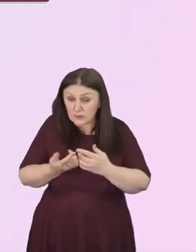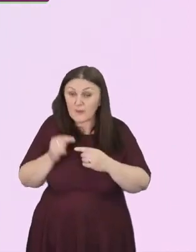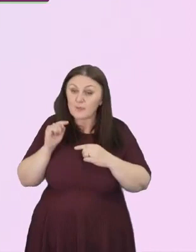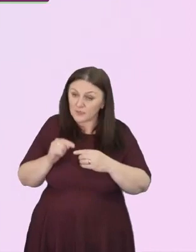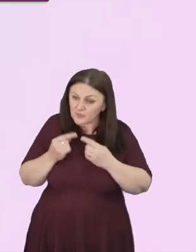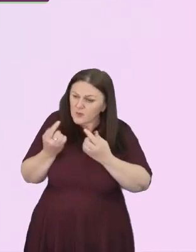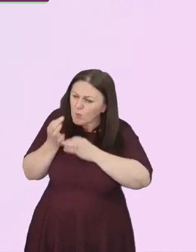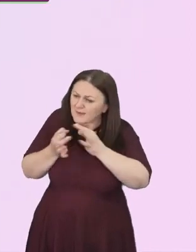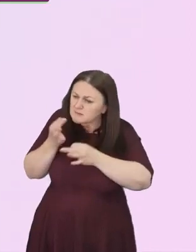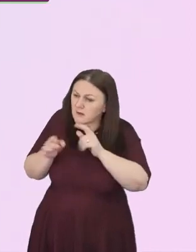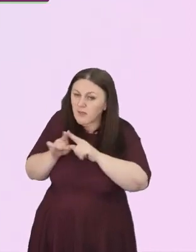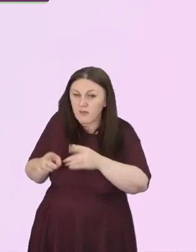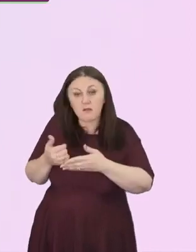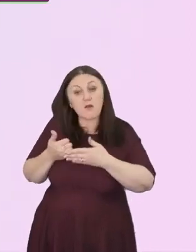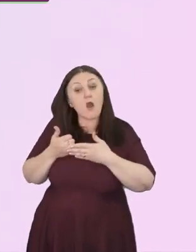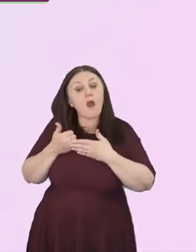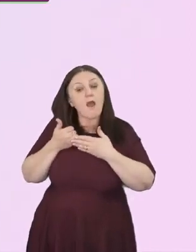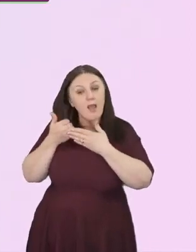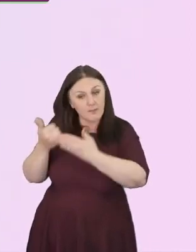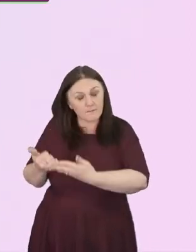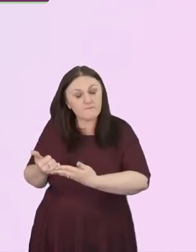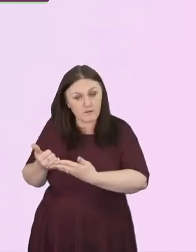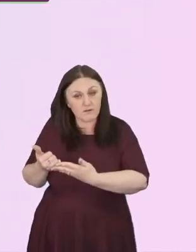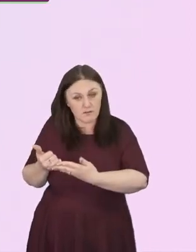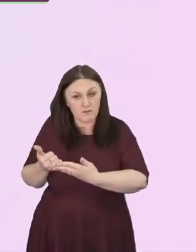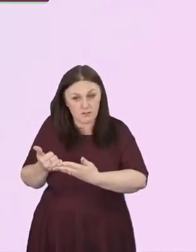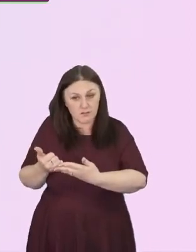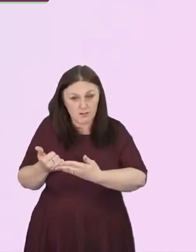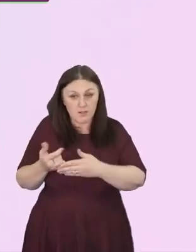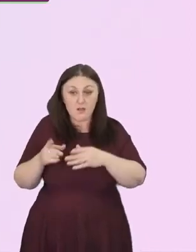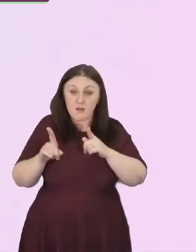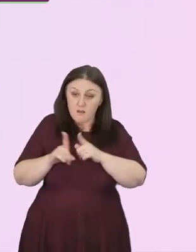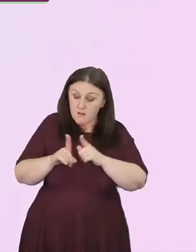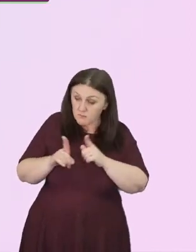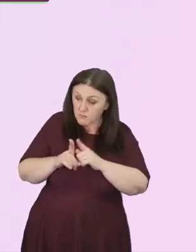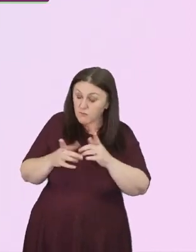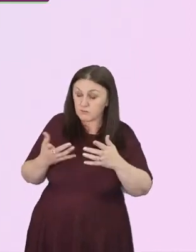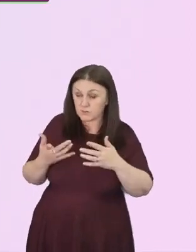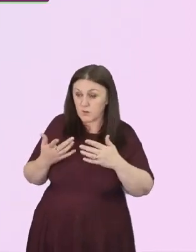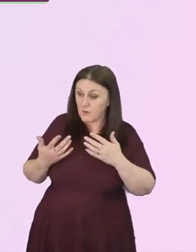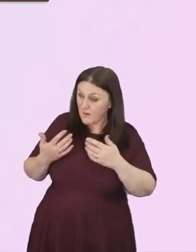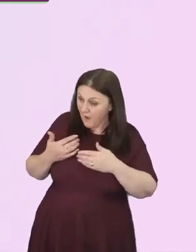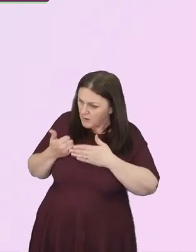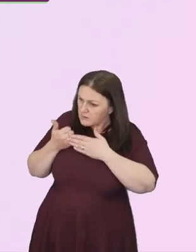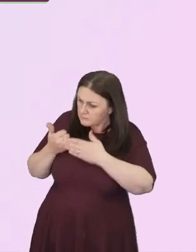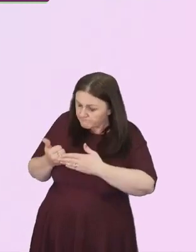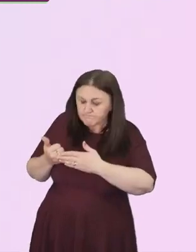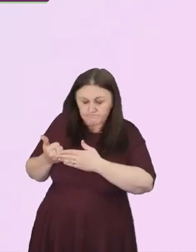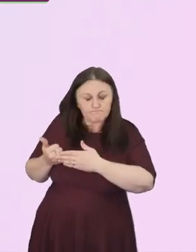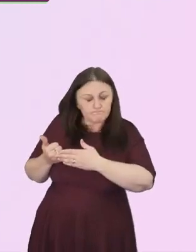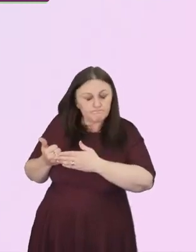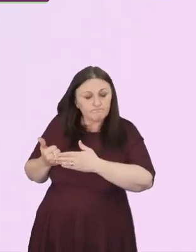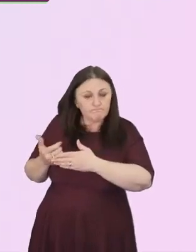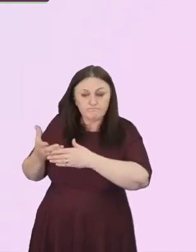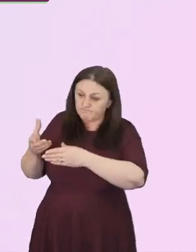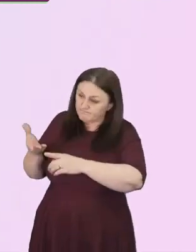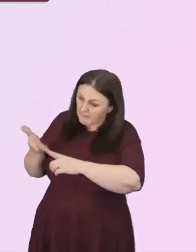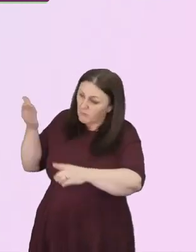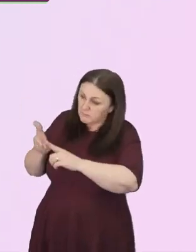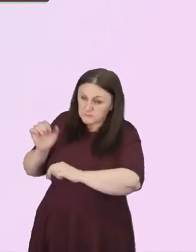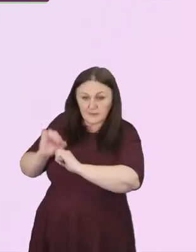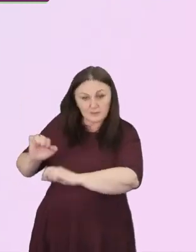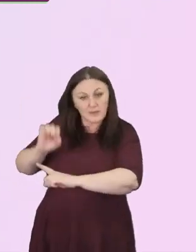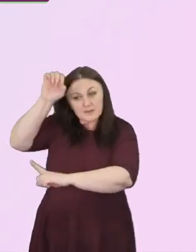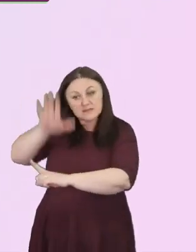can play our part in affirming lived experiences of our black and brown sisters and brothers and becoming part of a